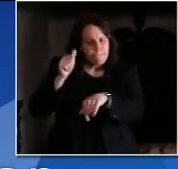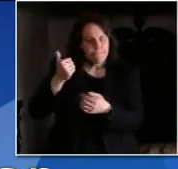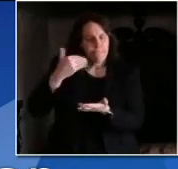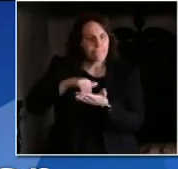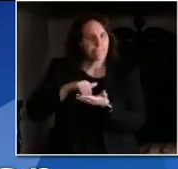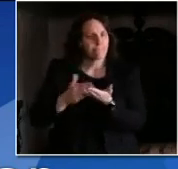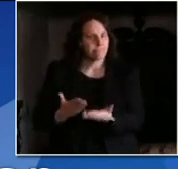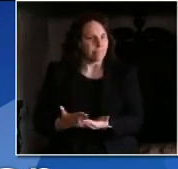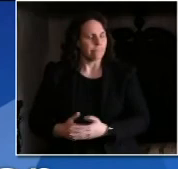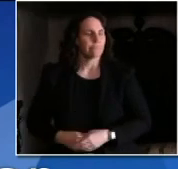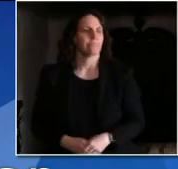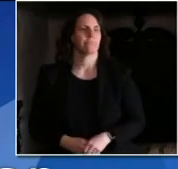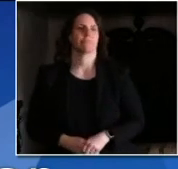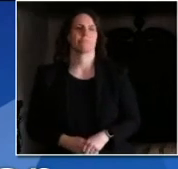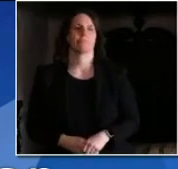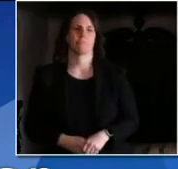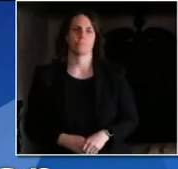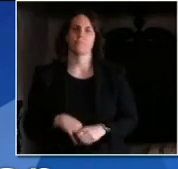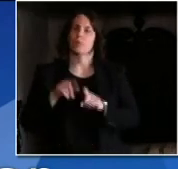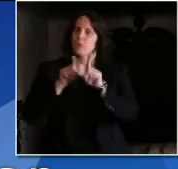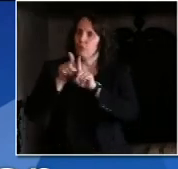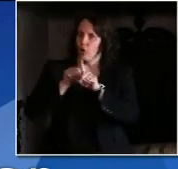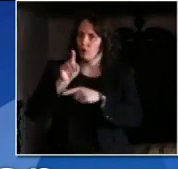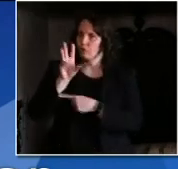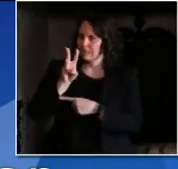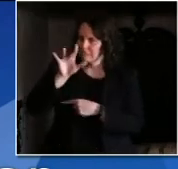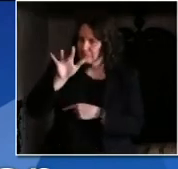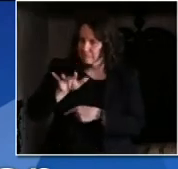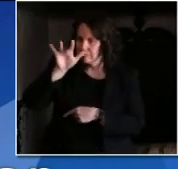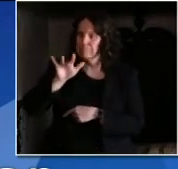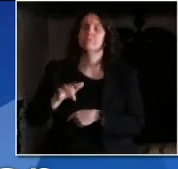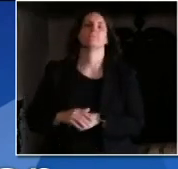I want to remind you star six to unmute your phone. Bruce Marcus?